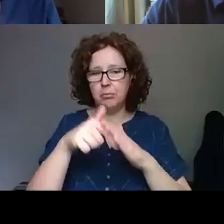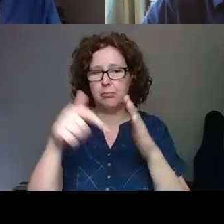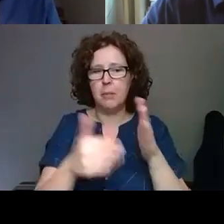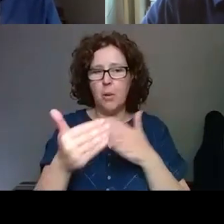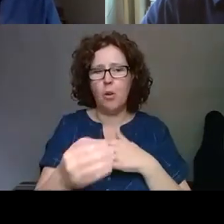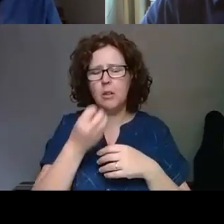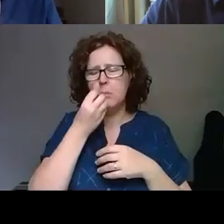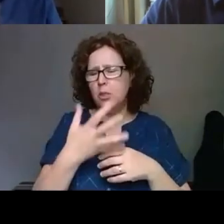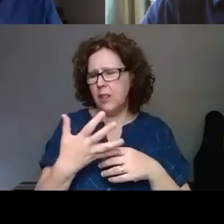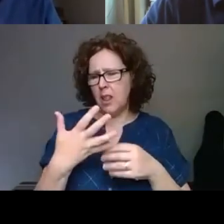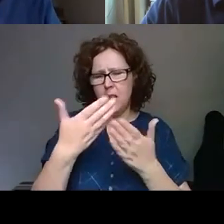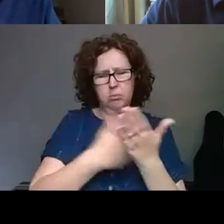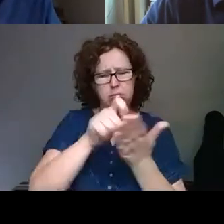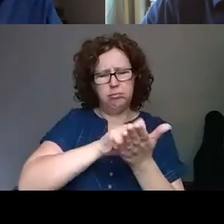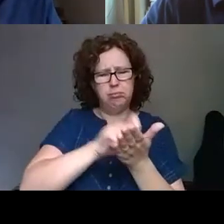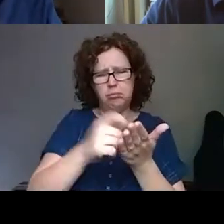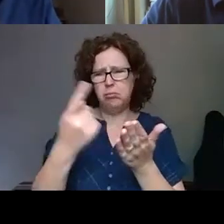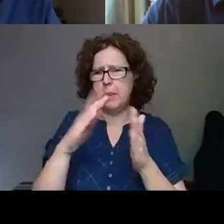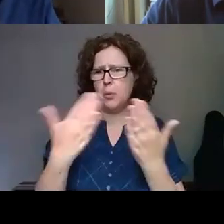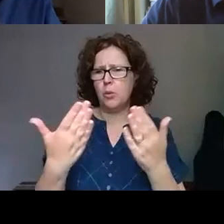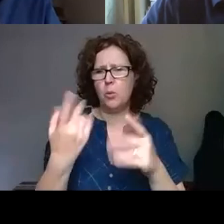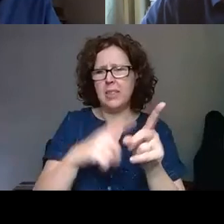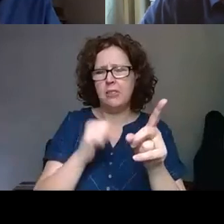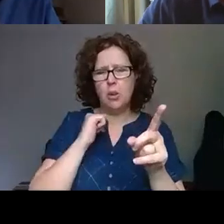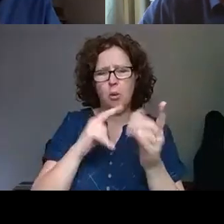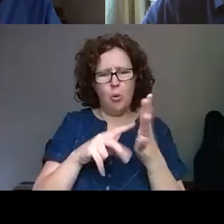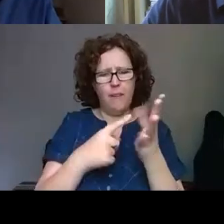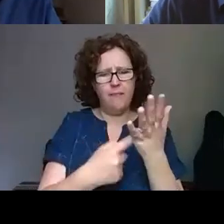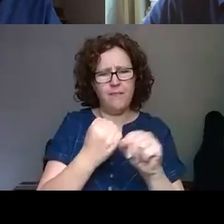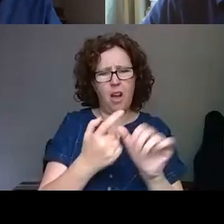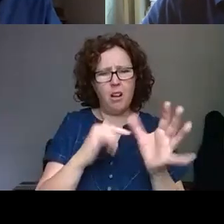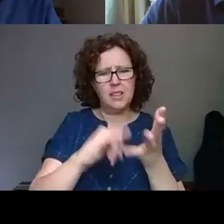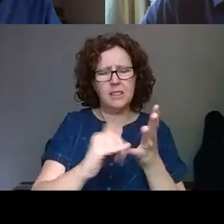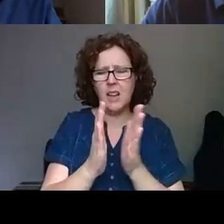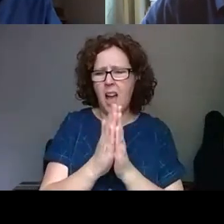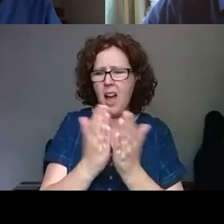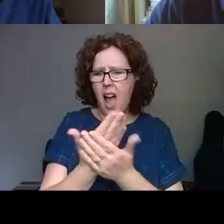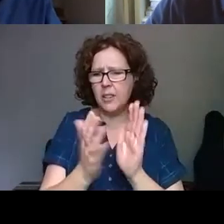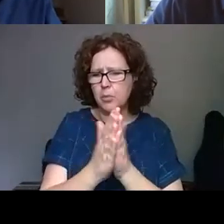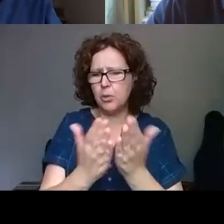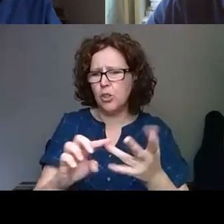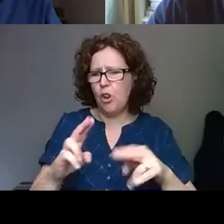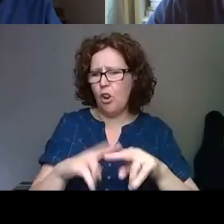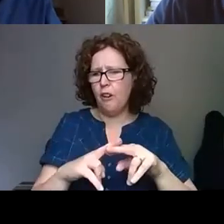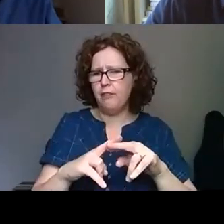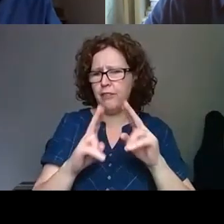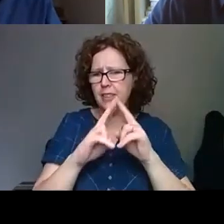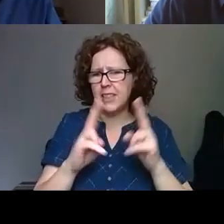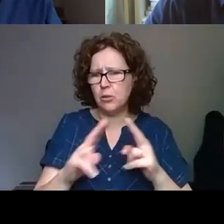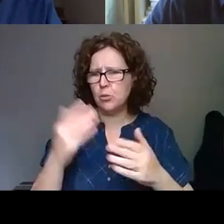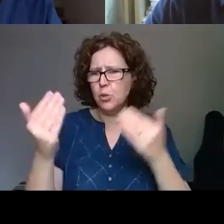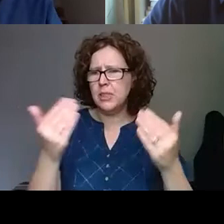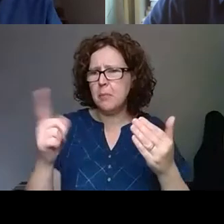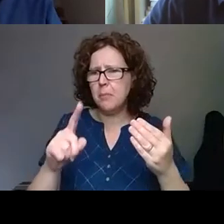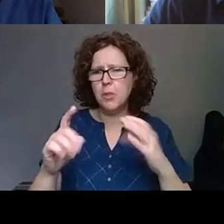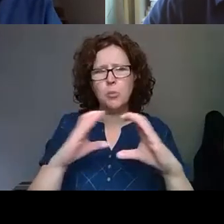came out in a in a book a year or two ago. So a handbook of international museum media and communication. And